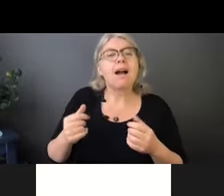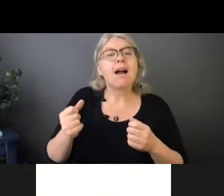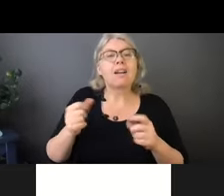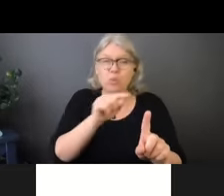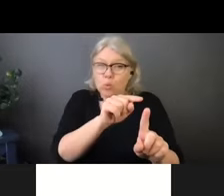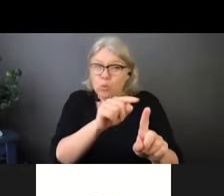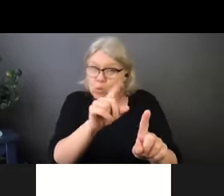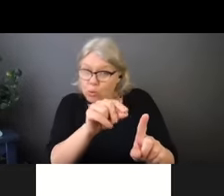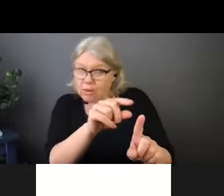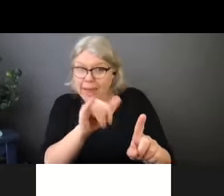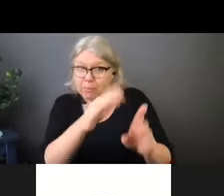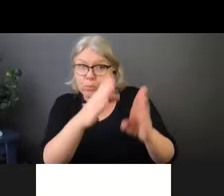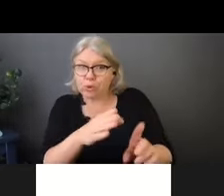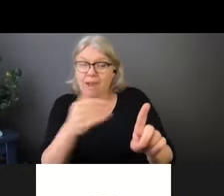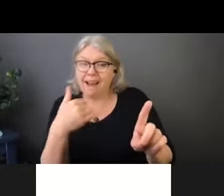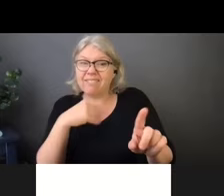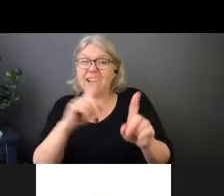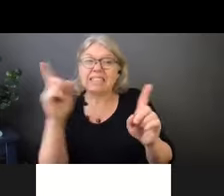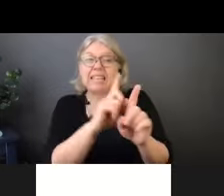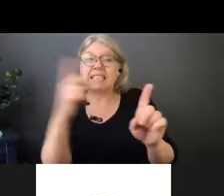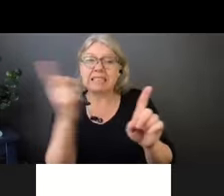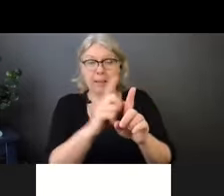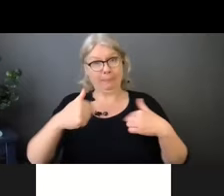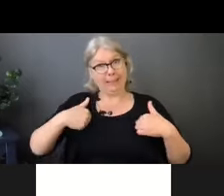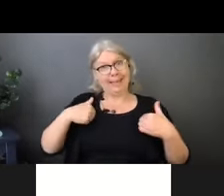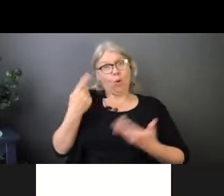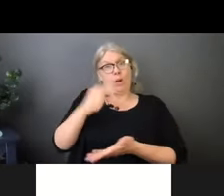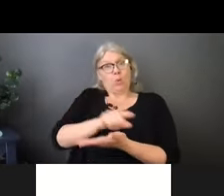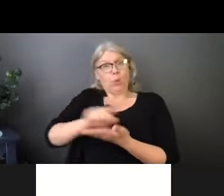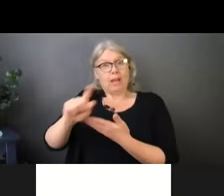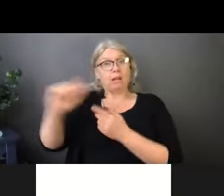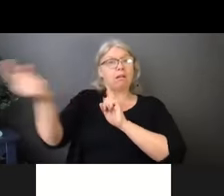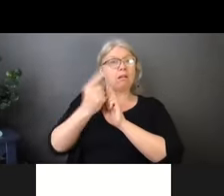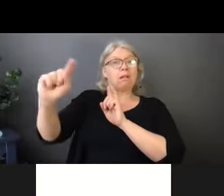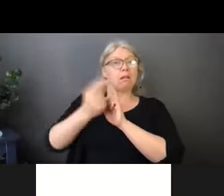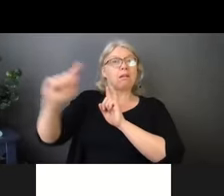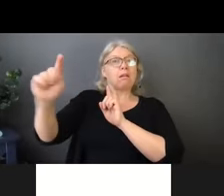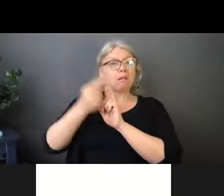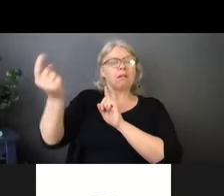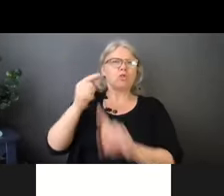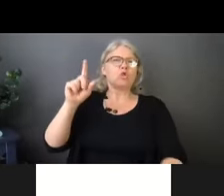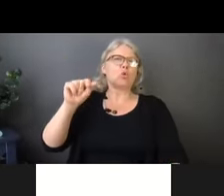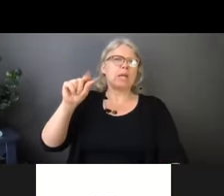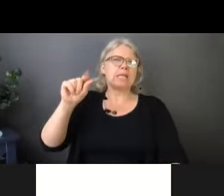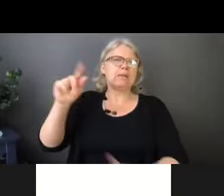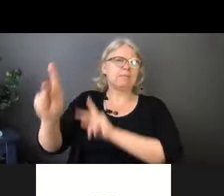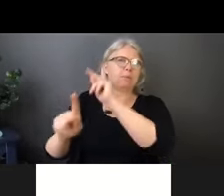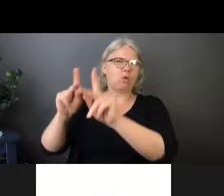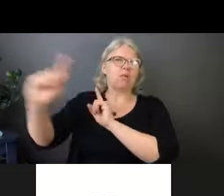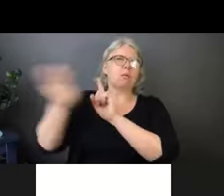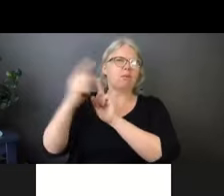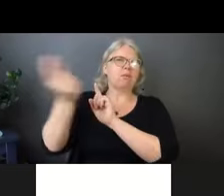week, but I have 20 tenants that come to me. So if I get sick, it's because it's come from outside.